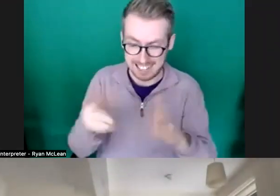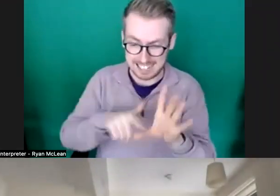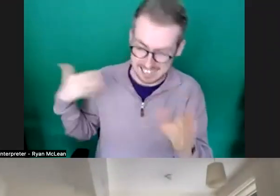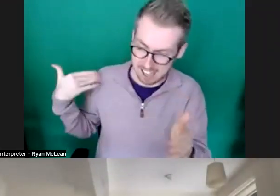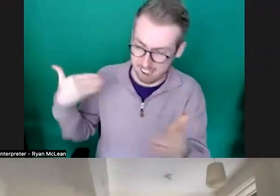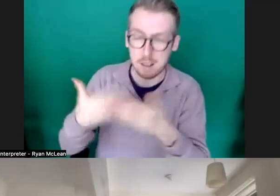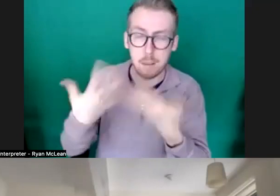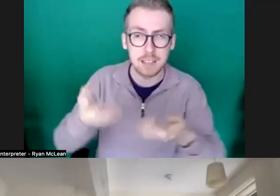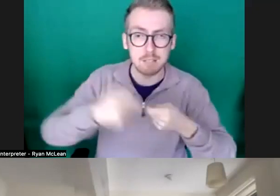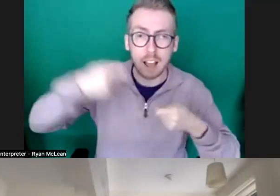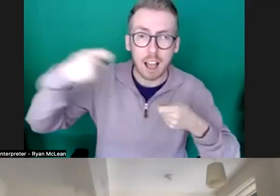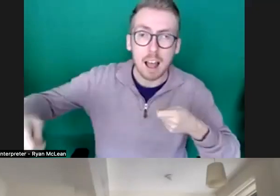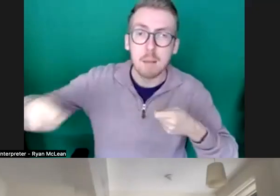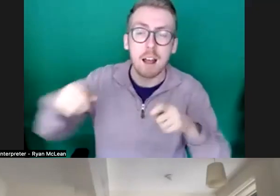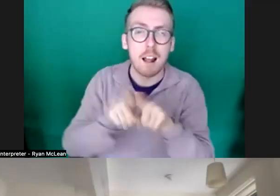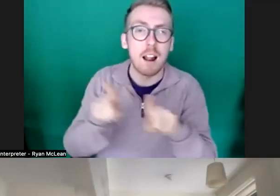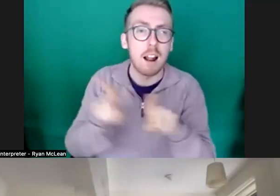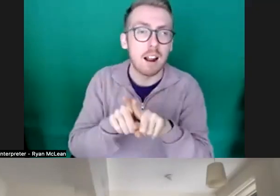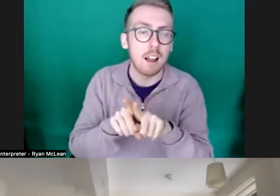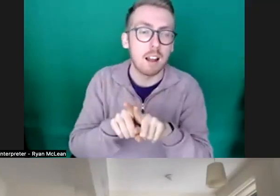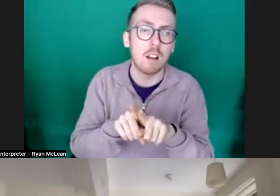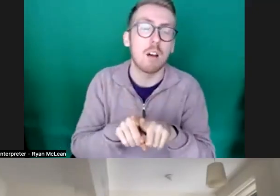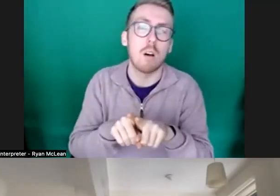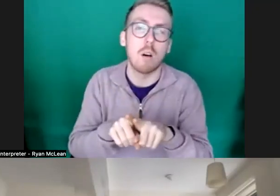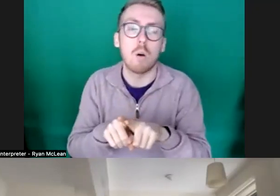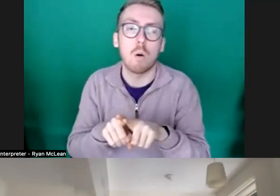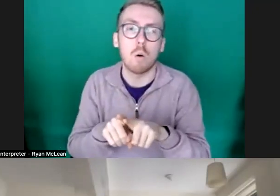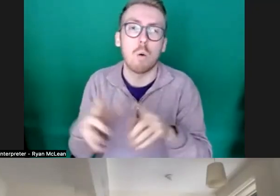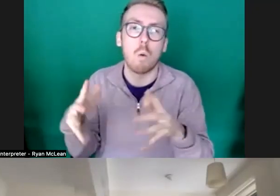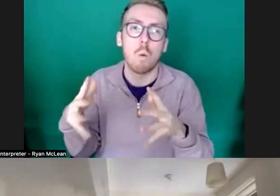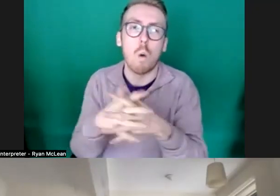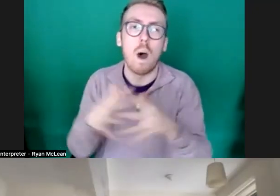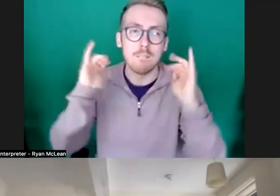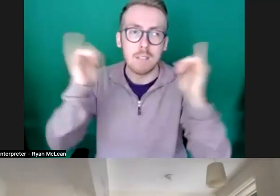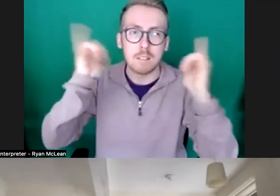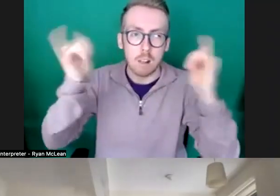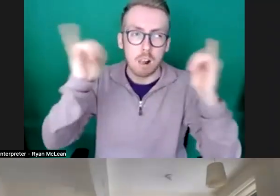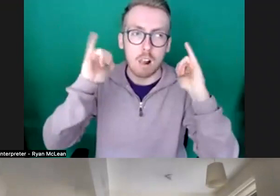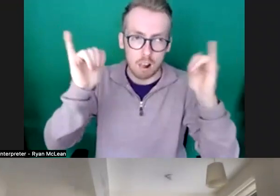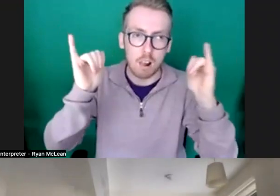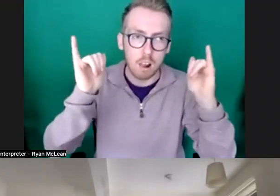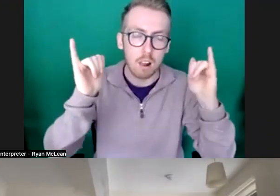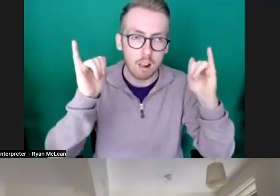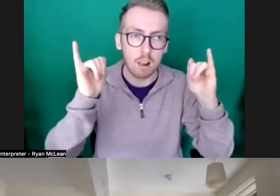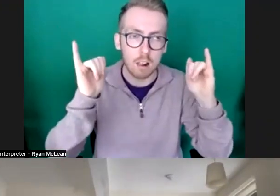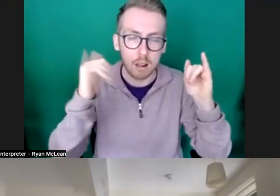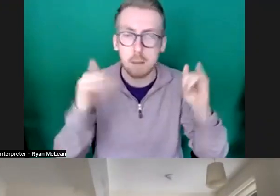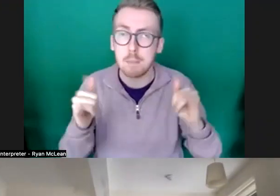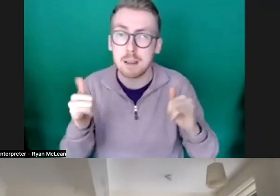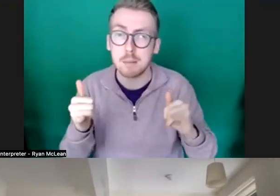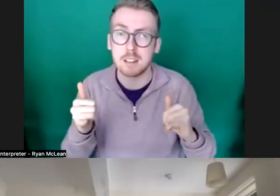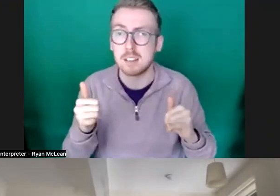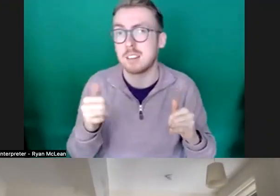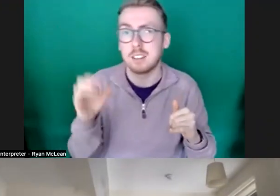and uh things like light festivals uh taking place between uh maybe october and